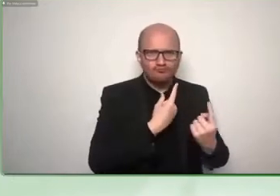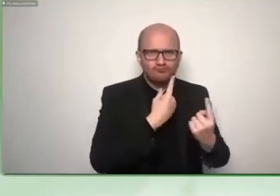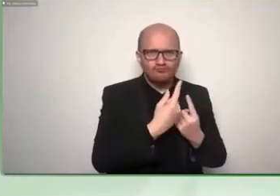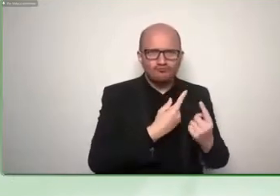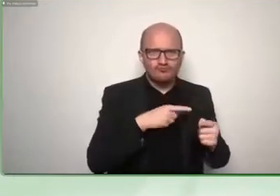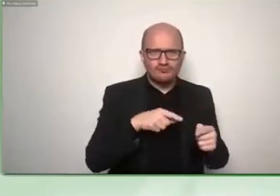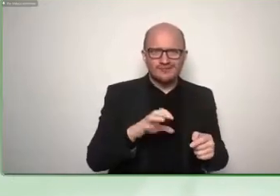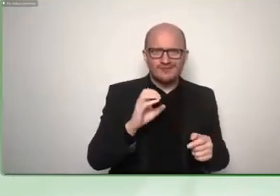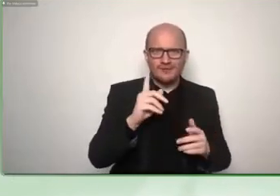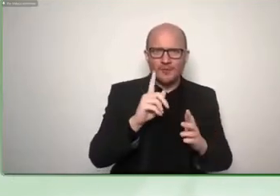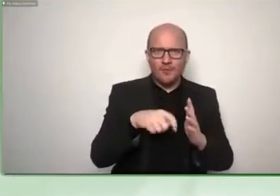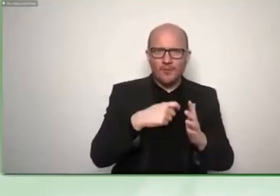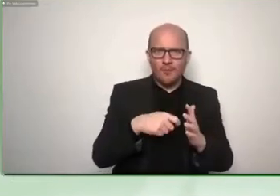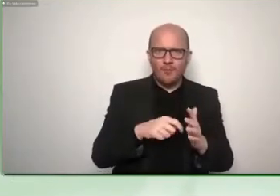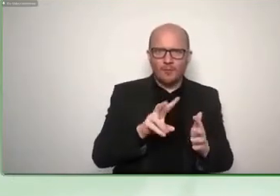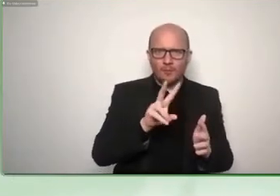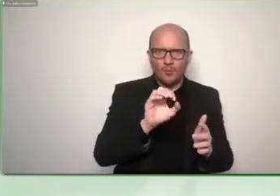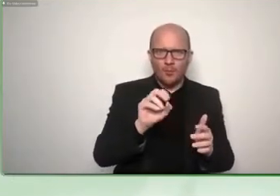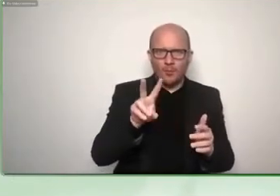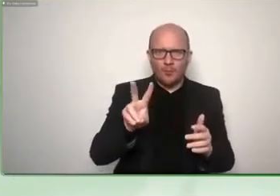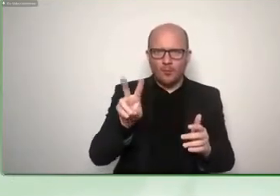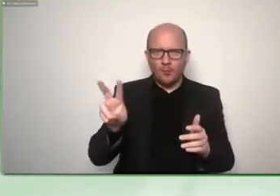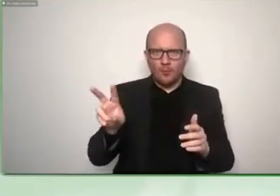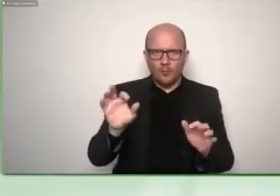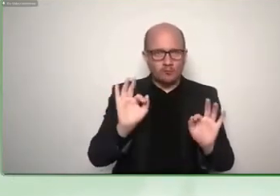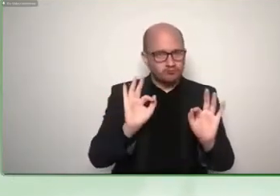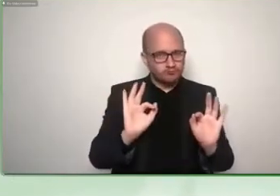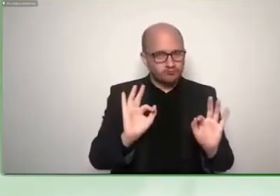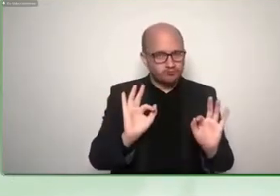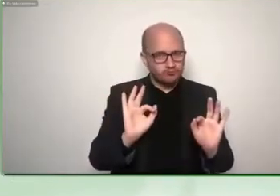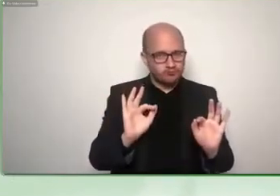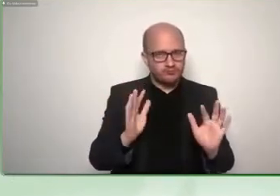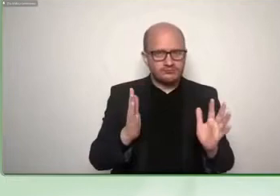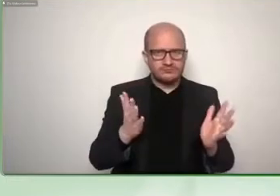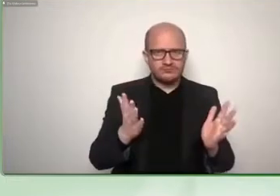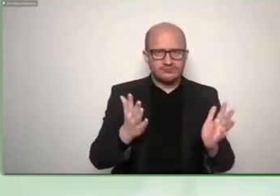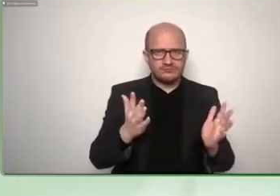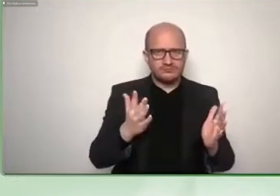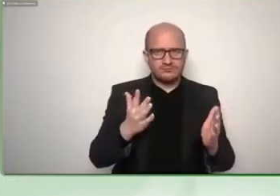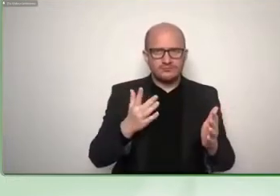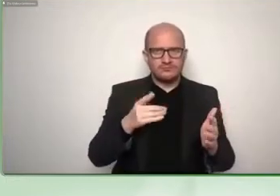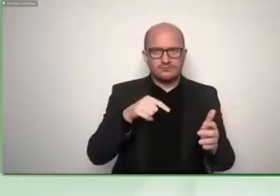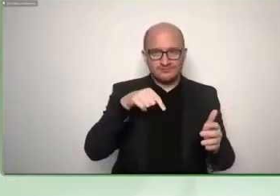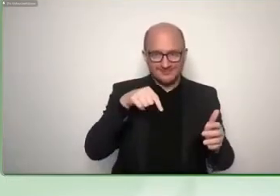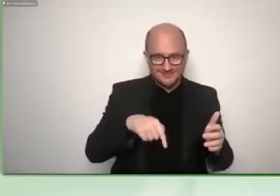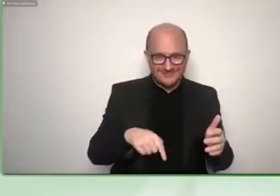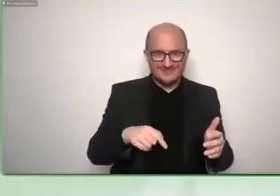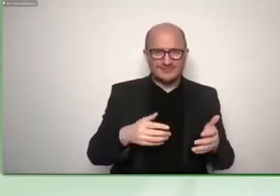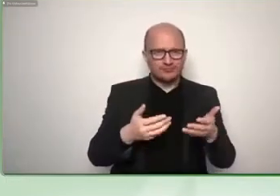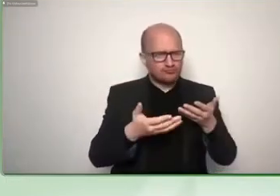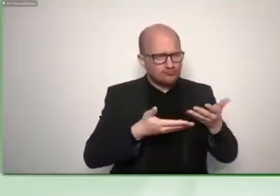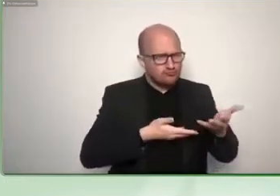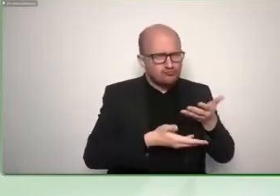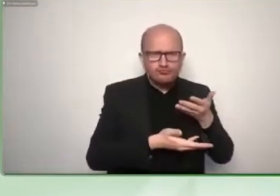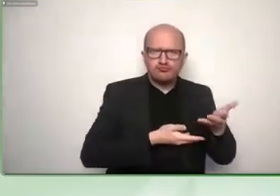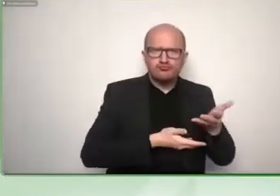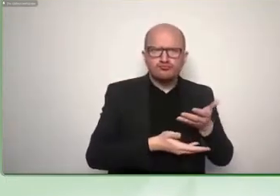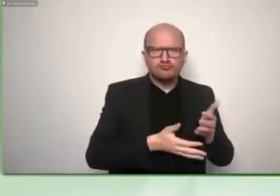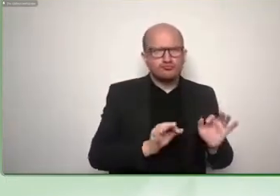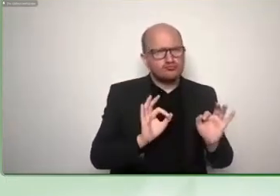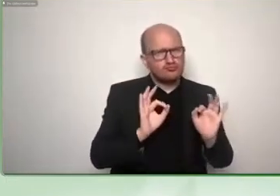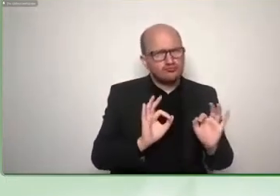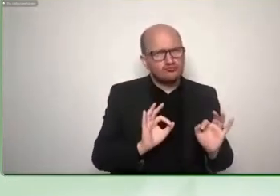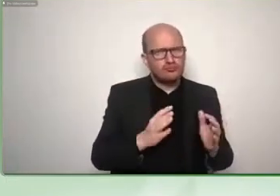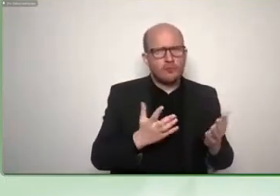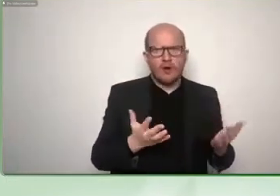it's exciting because we are touching in this session a topic that's quite unique but